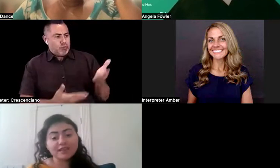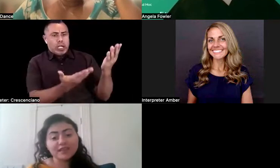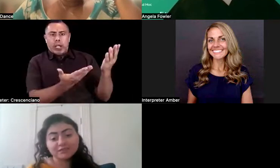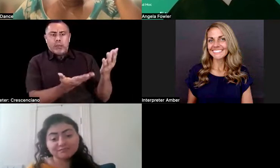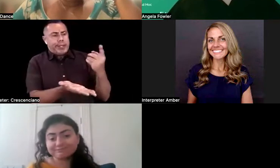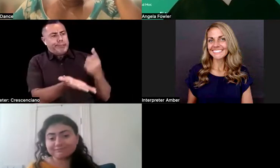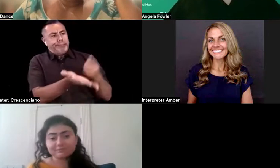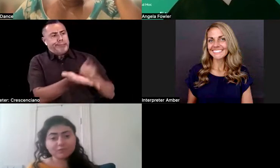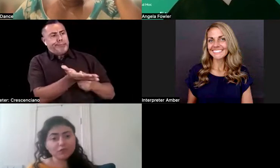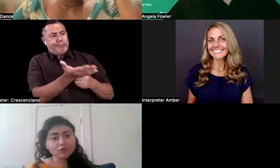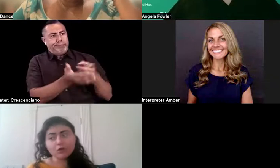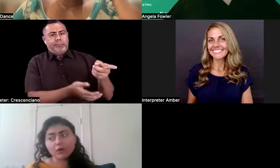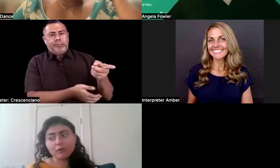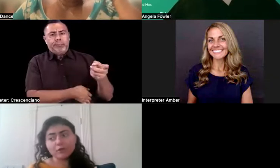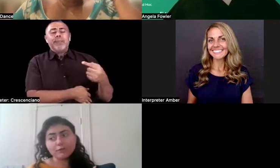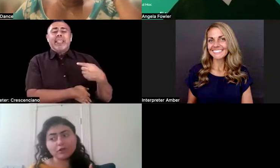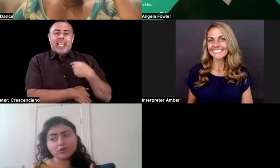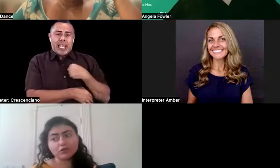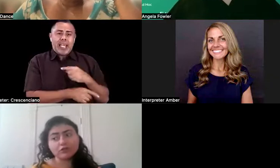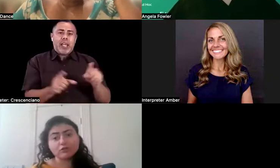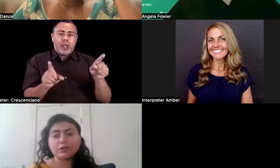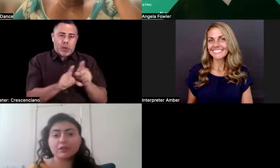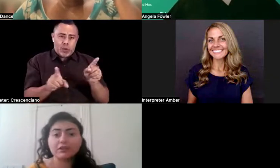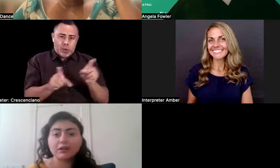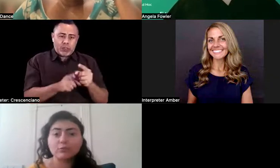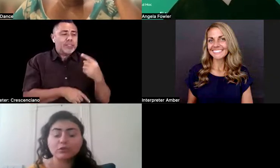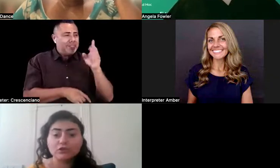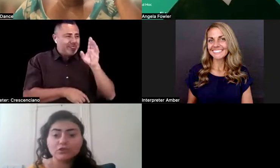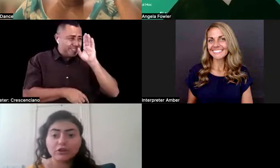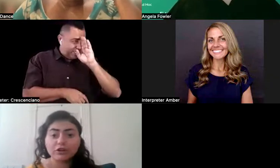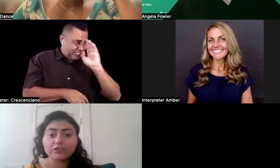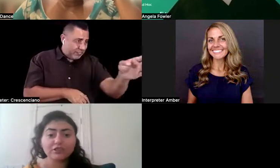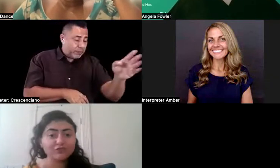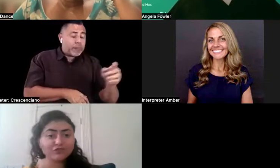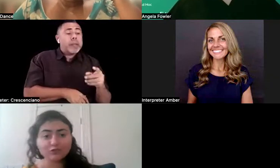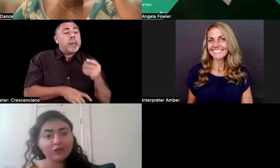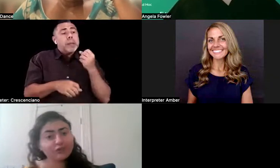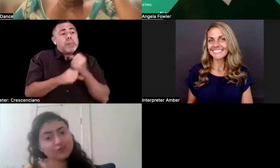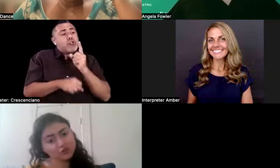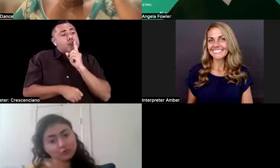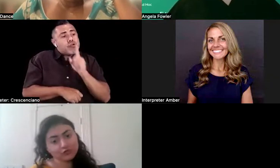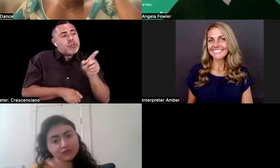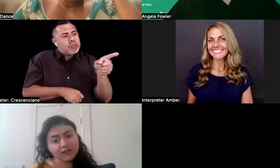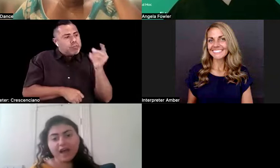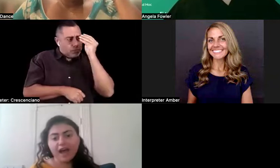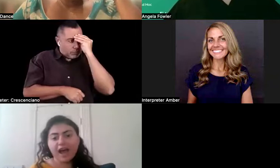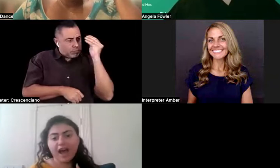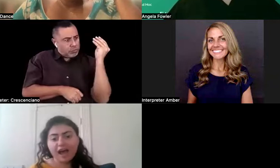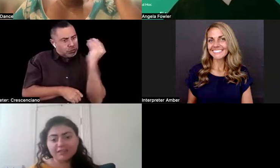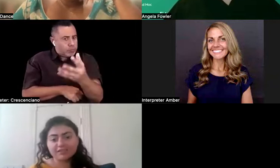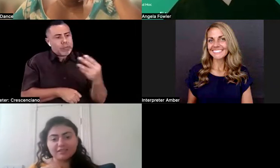actually say, you know, I want to make sure that you brought it up with HR and there is not an issue with it.